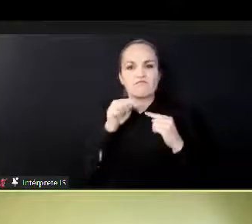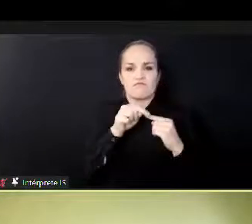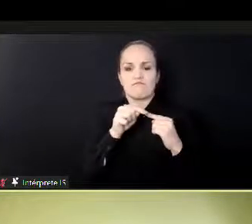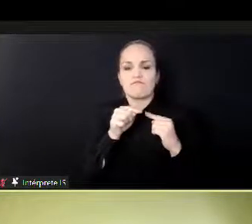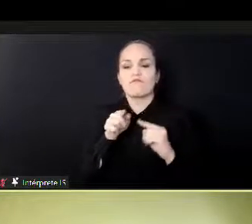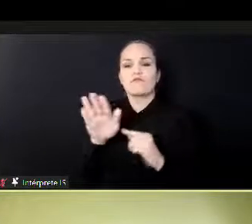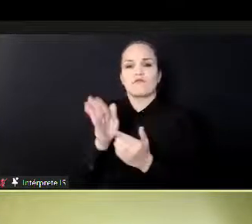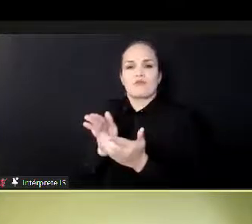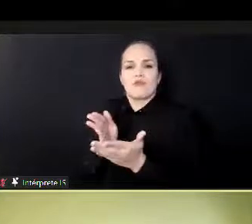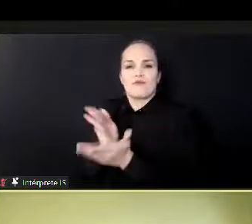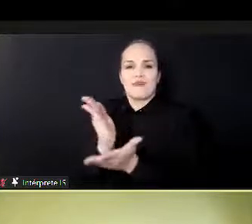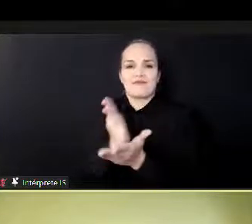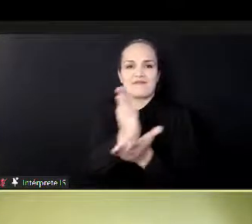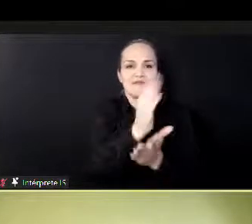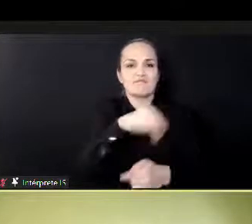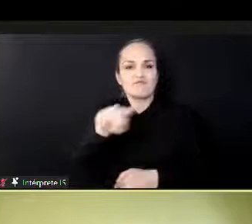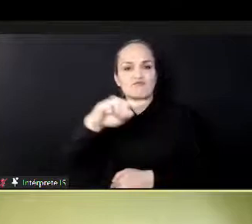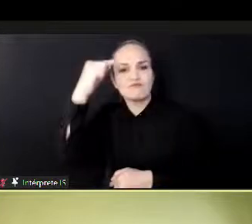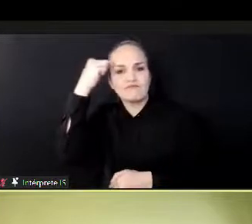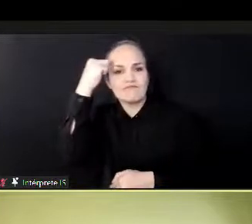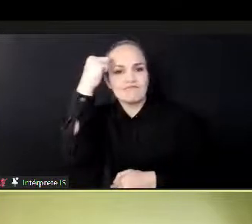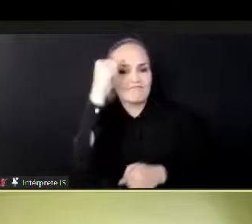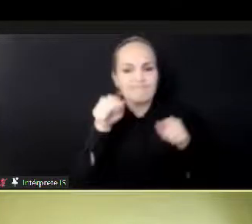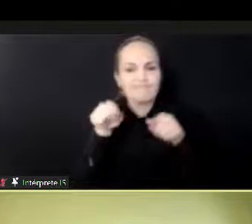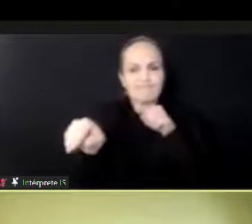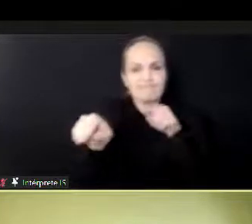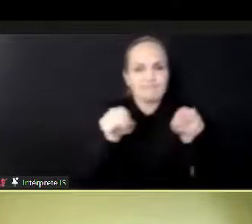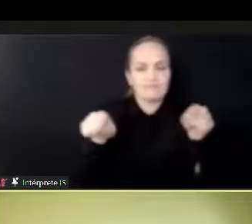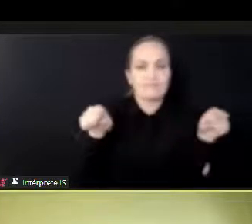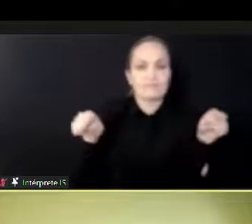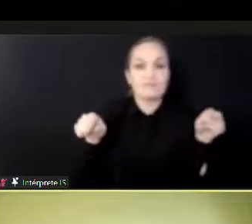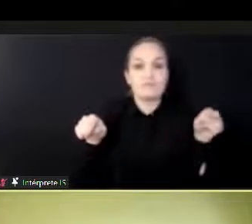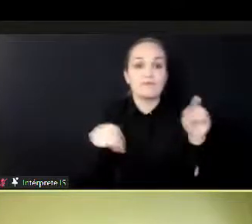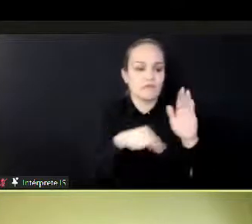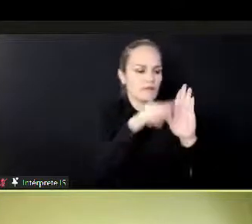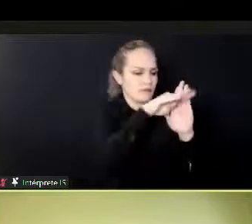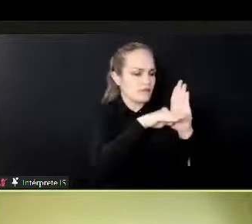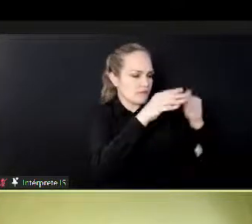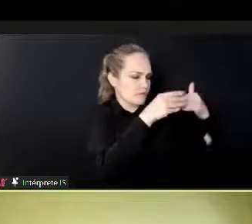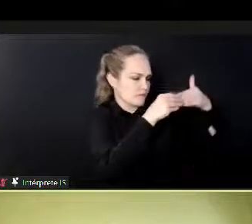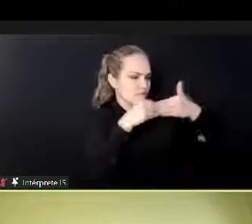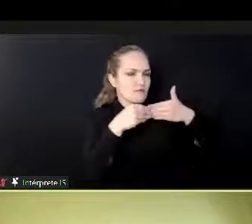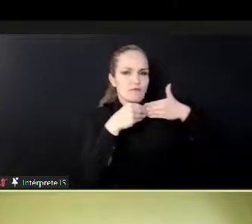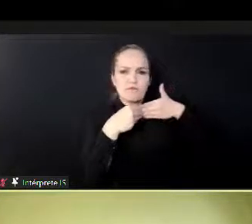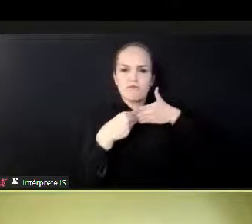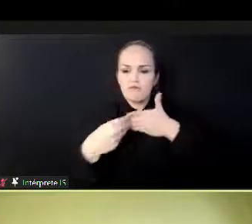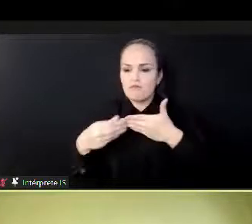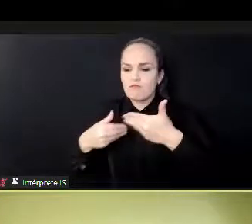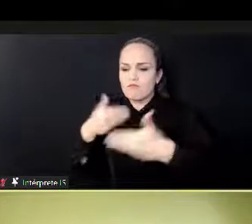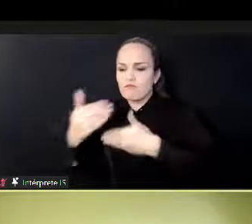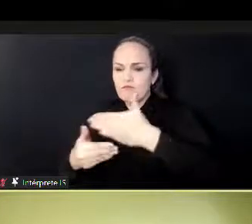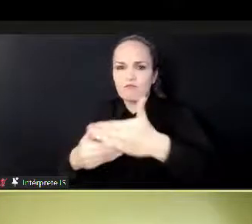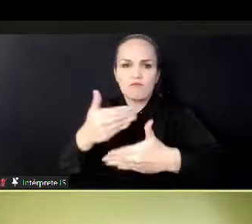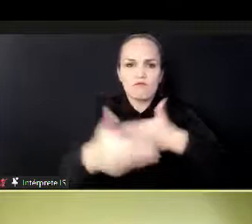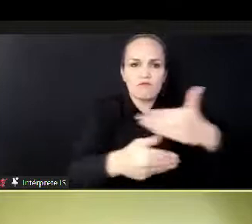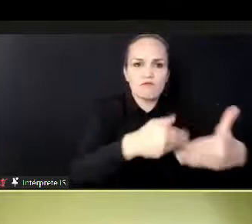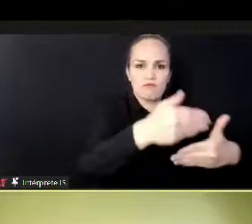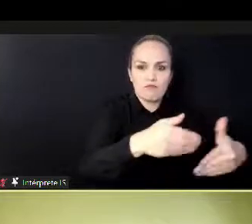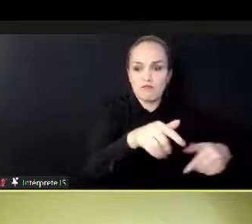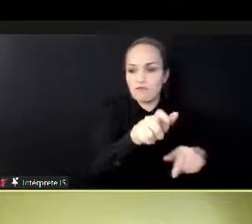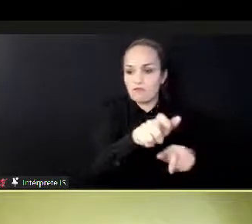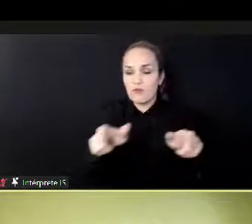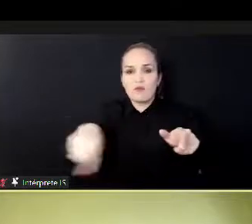the mandates given unto us by the member states. And, uh, have, uh, the Harare protocol